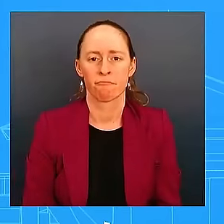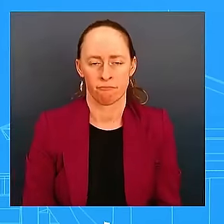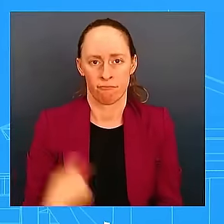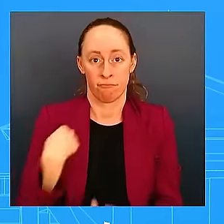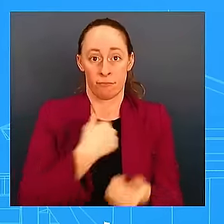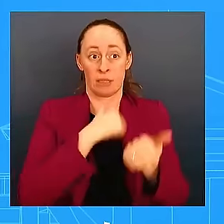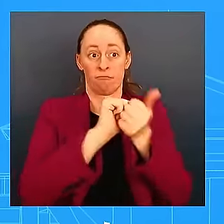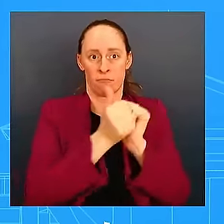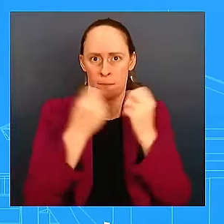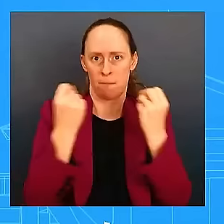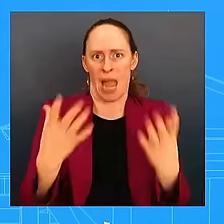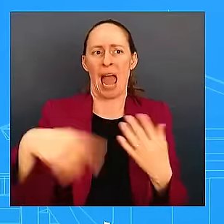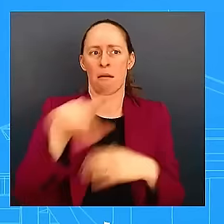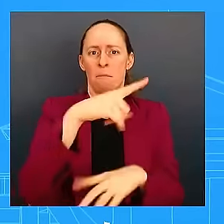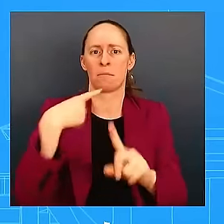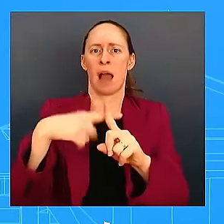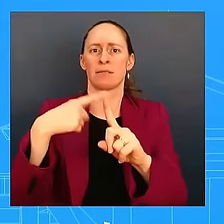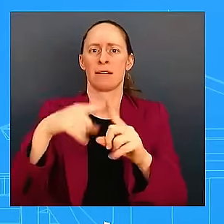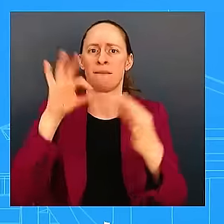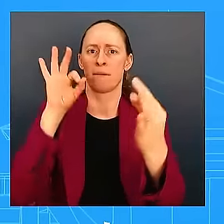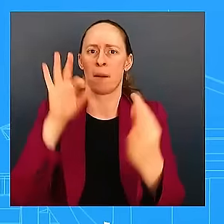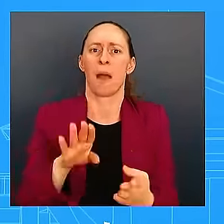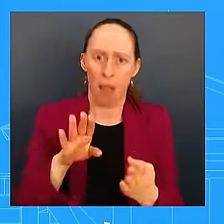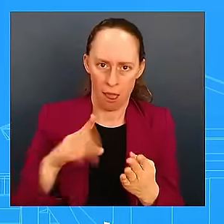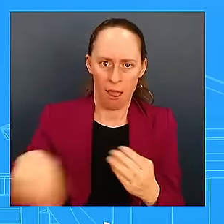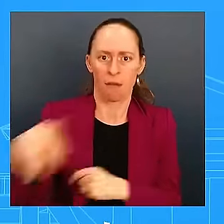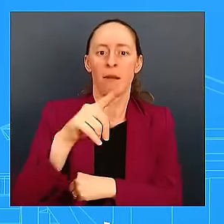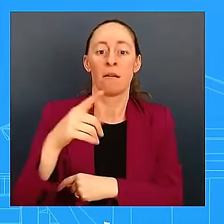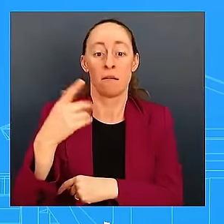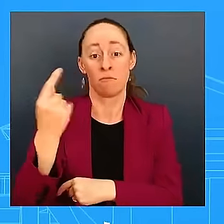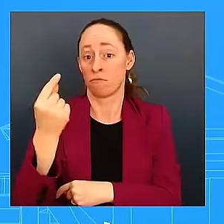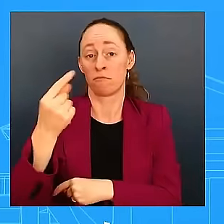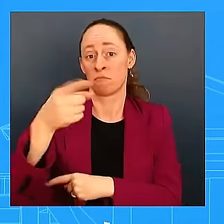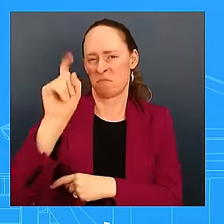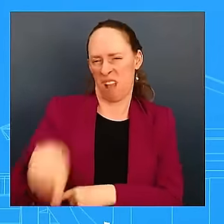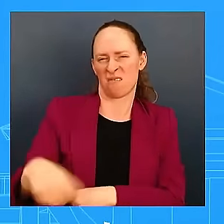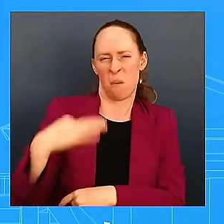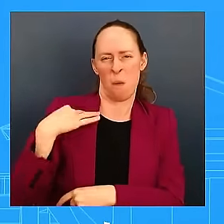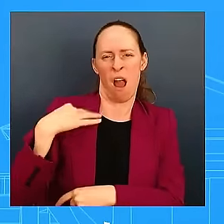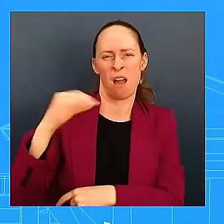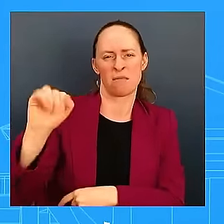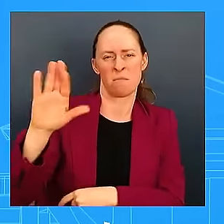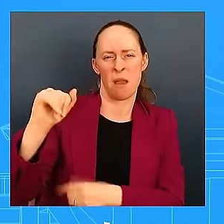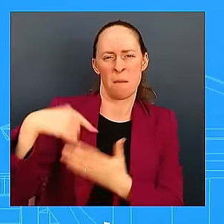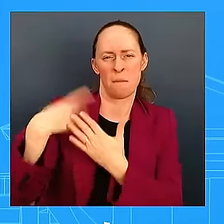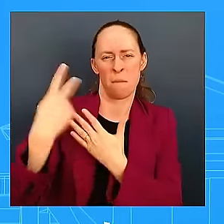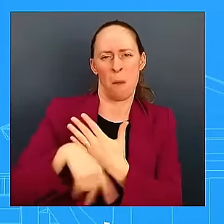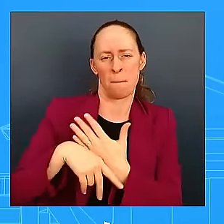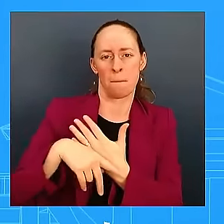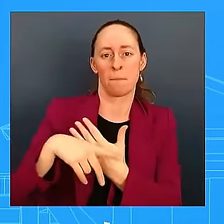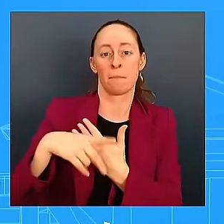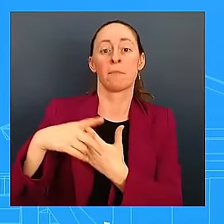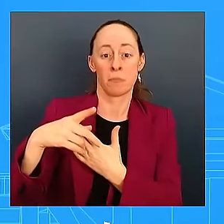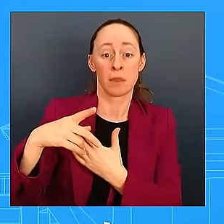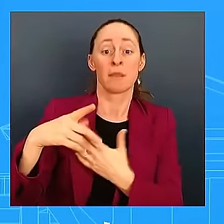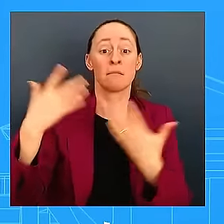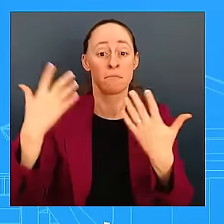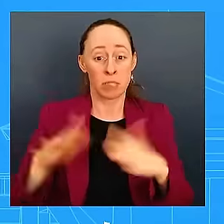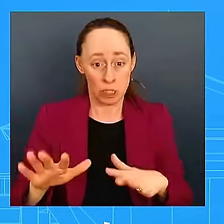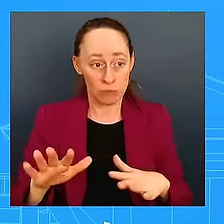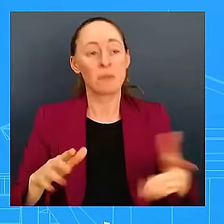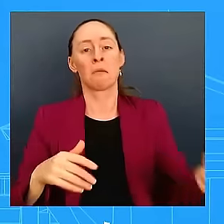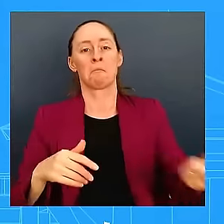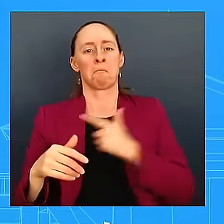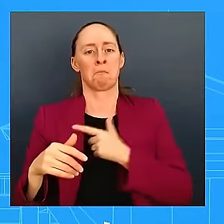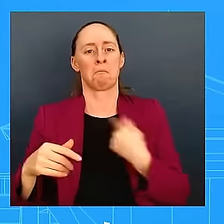for an SBA loan in order to be eligible for our programs. And it's really saving people several days in the process, and we're